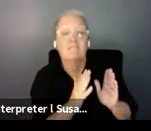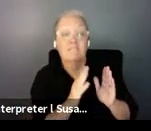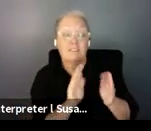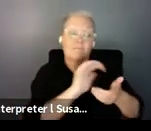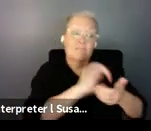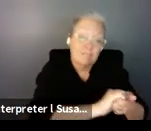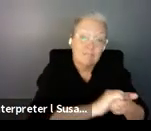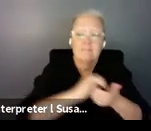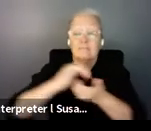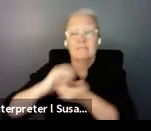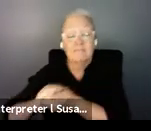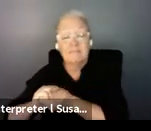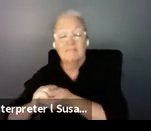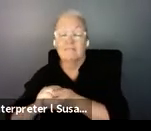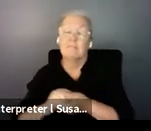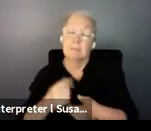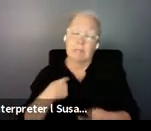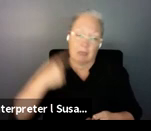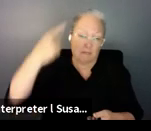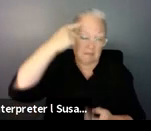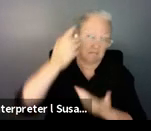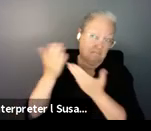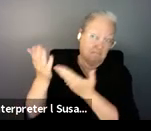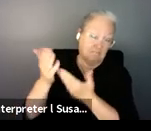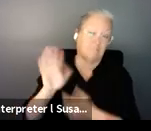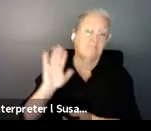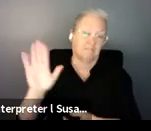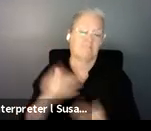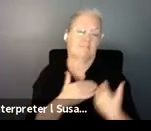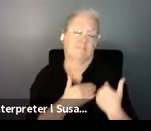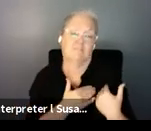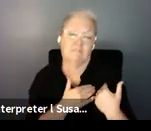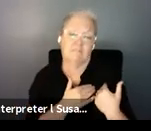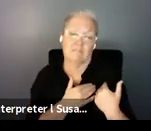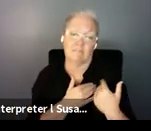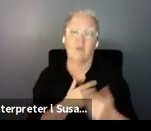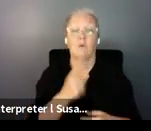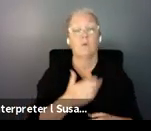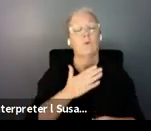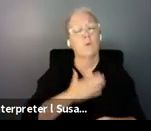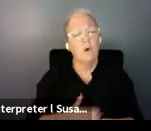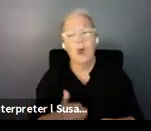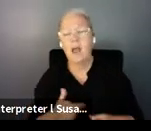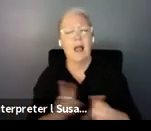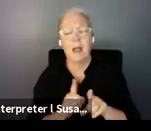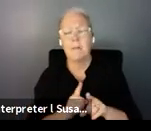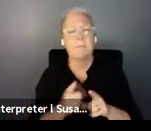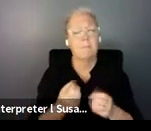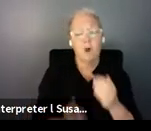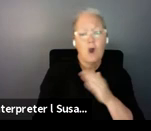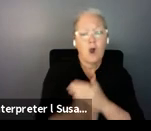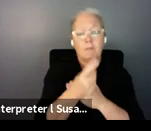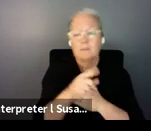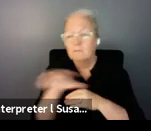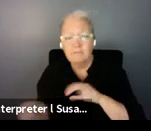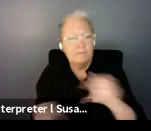it's the government's accountability and really helping them maximize all the opportunities they have to make better synergies between